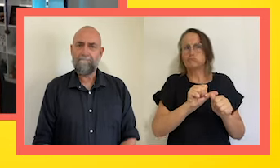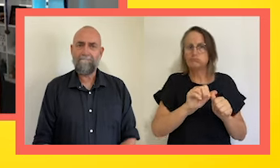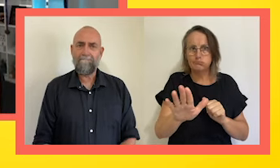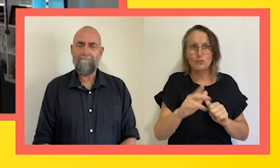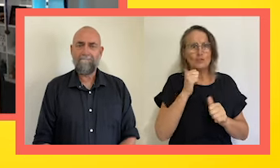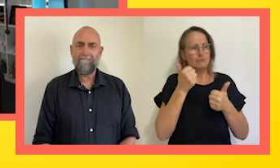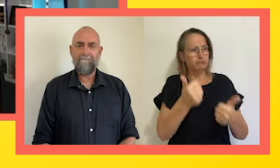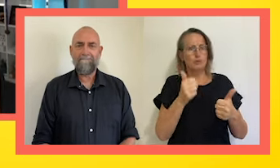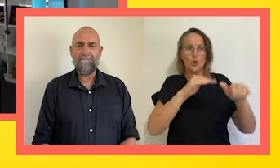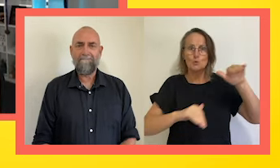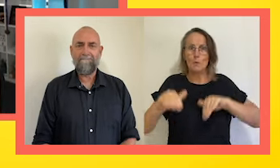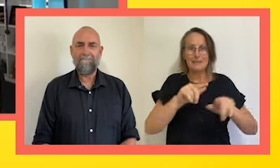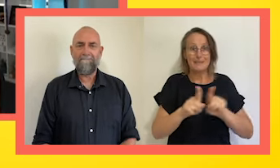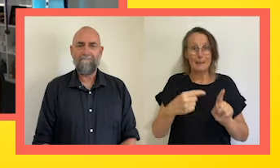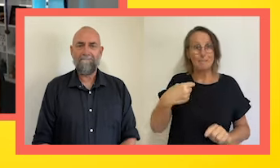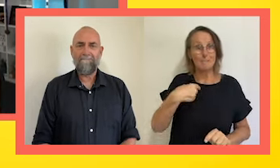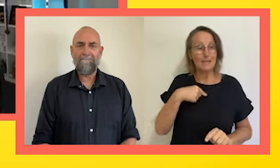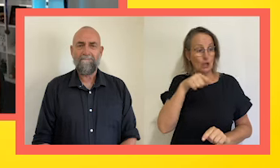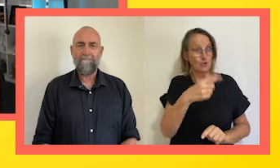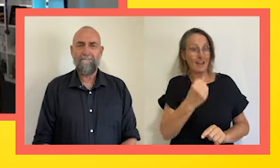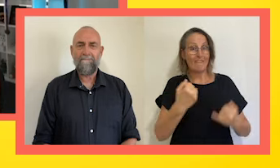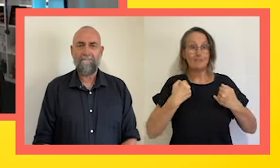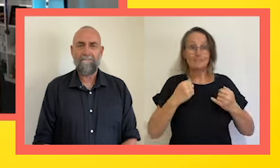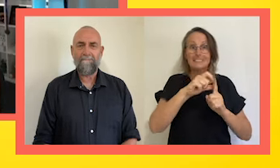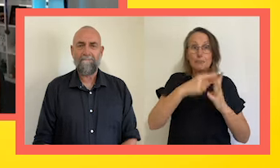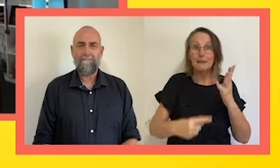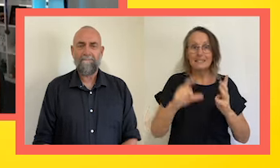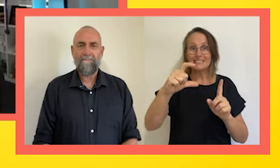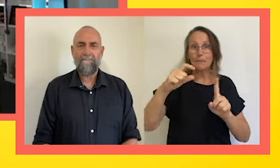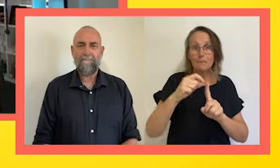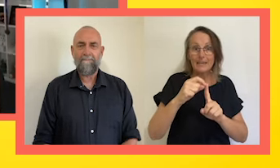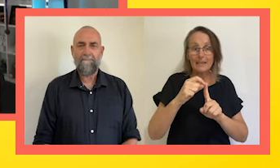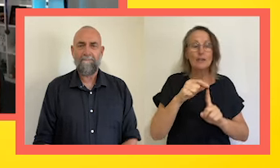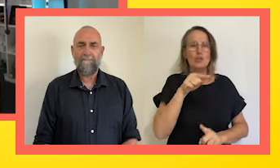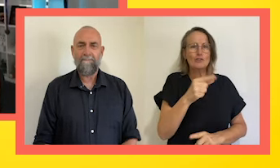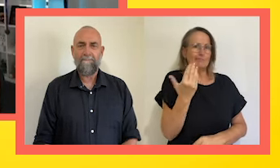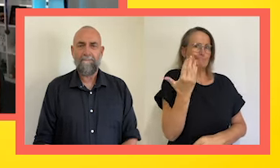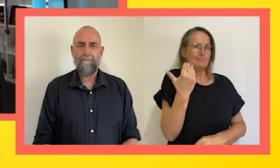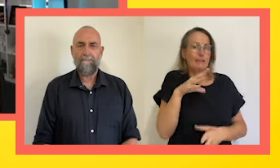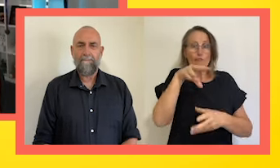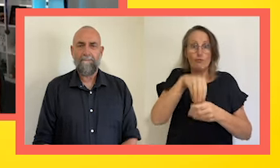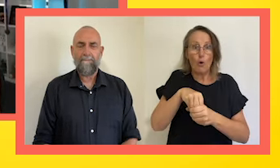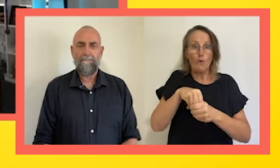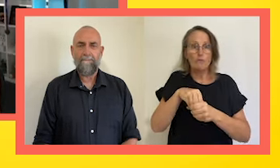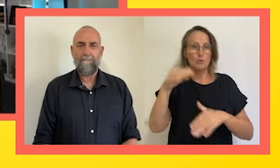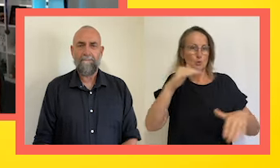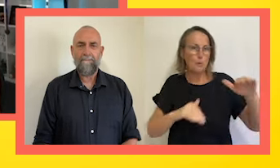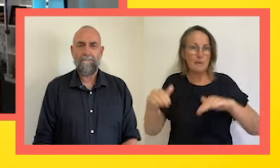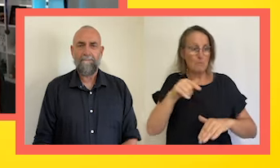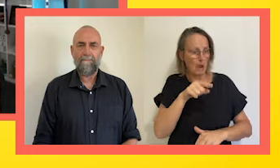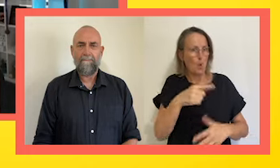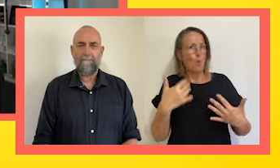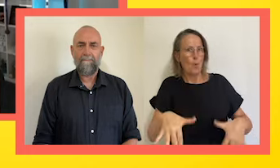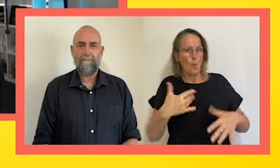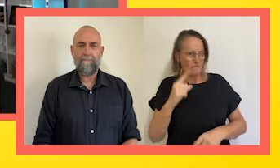just like me. And she also has cerebral palsy. And she's pretty new to the game, but she's just getting faster and